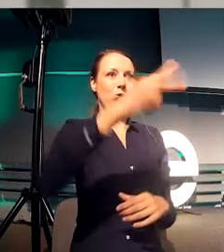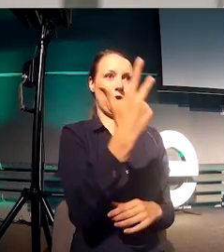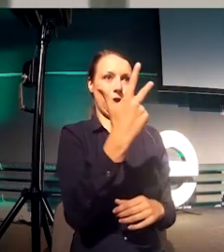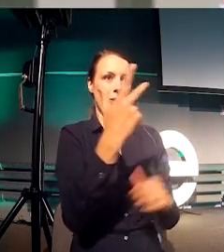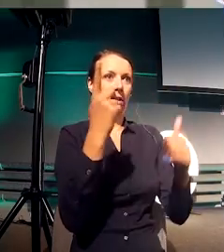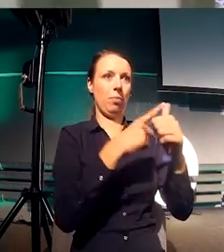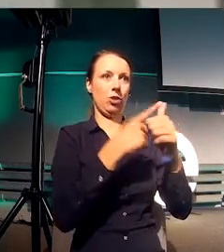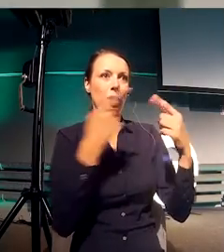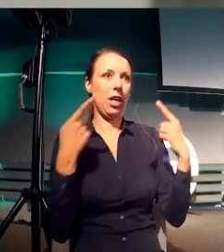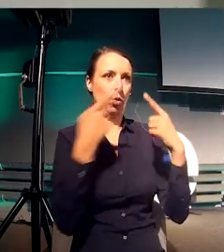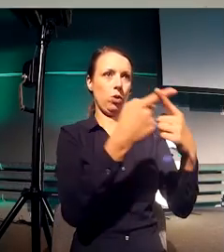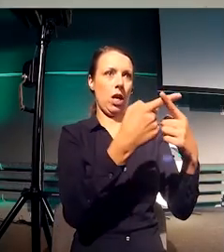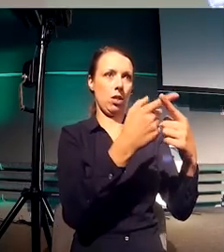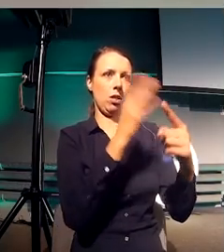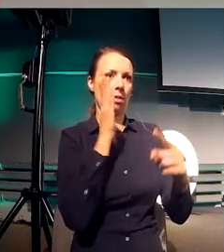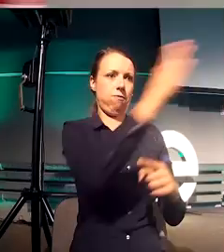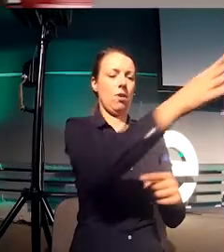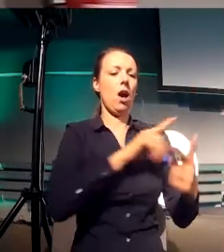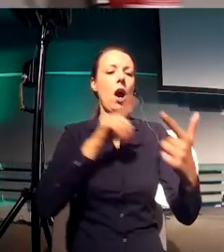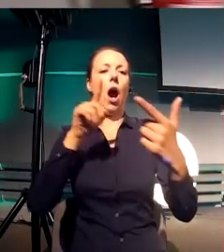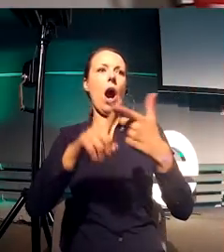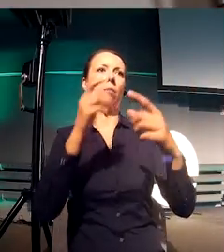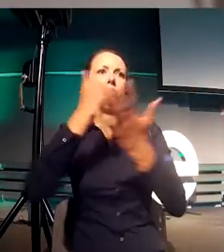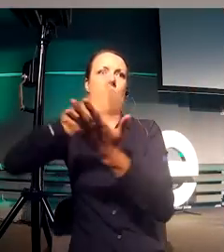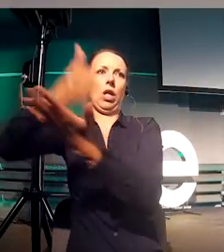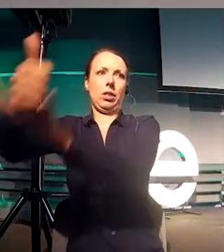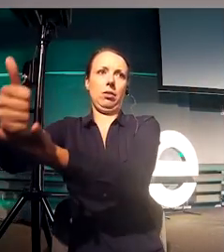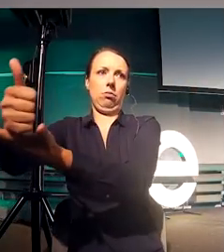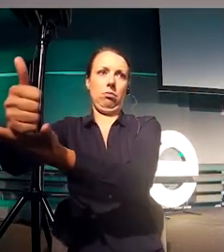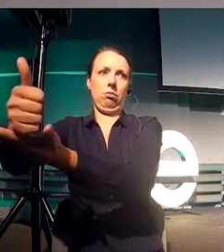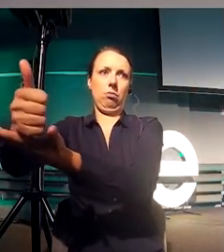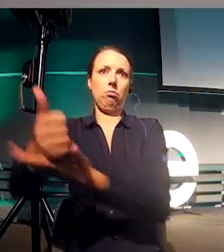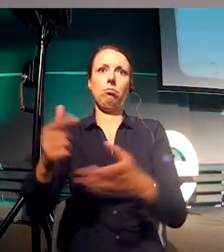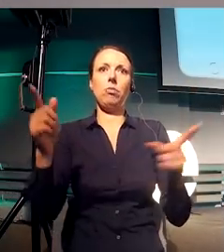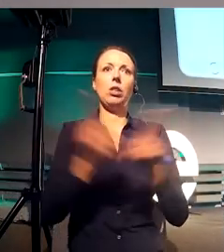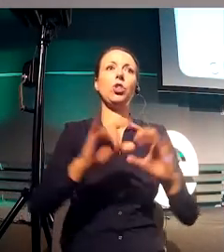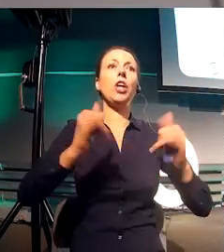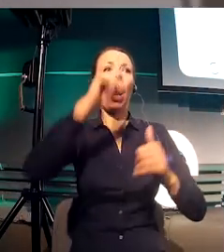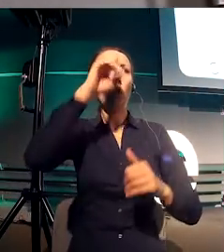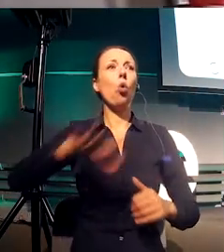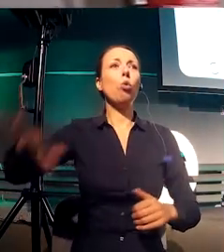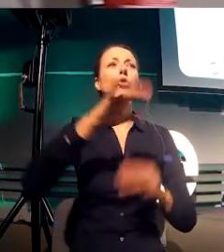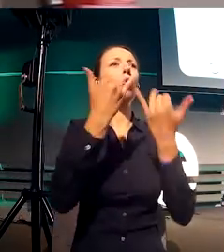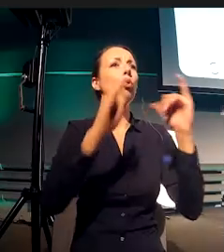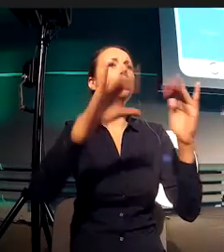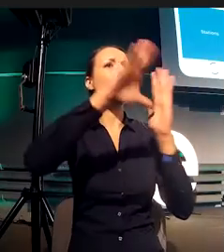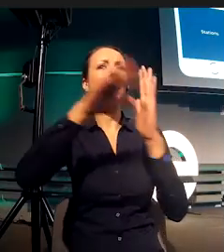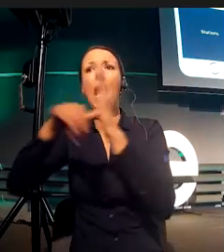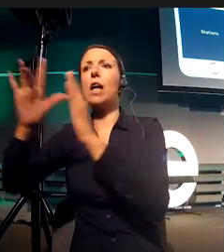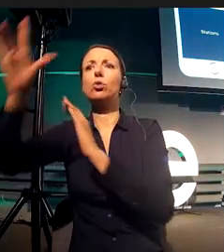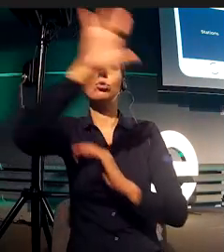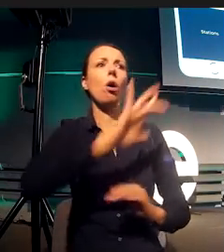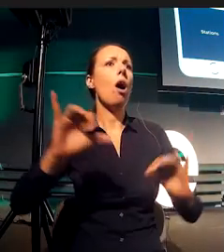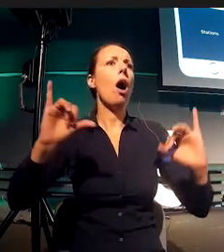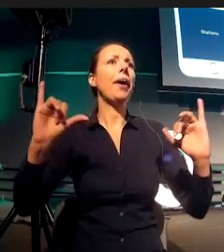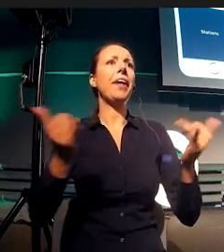To be able to understand how we can provide all this information for all the different cities, we built three different apps, three